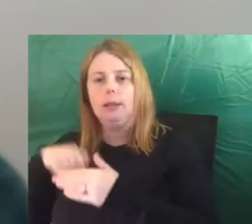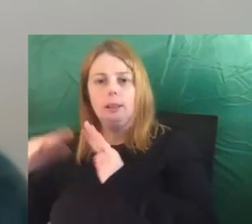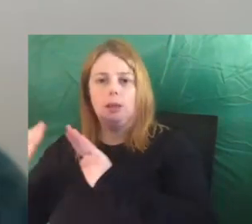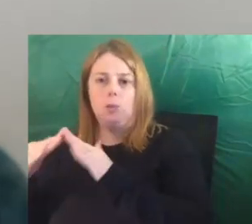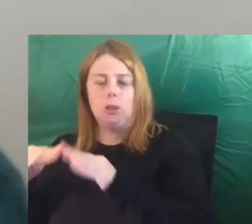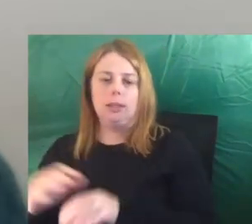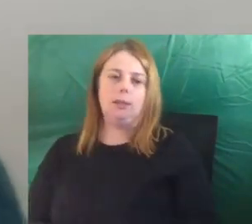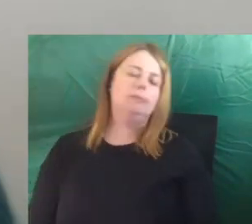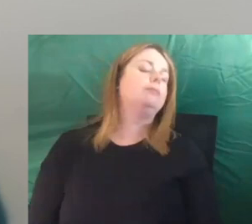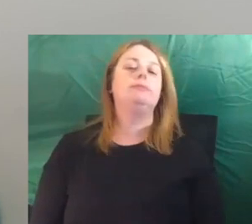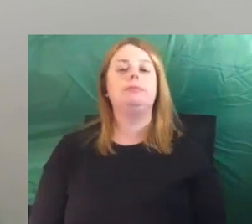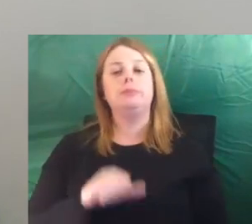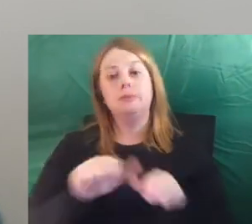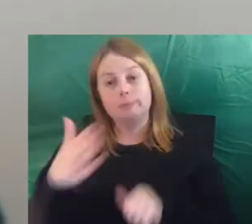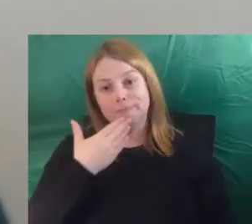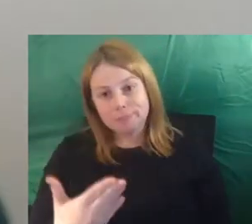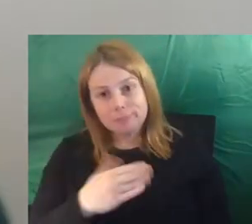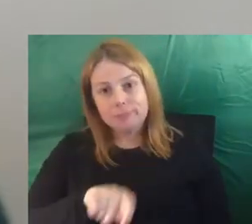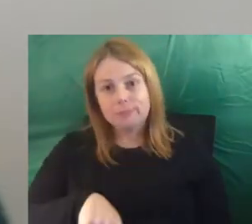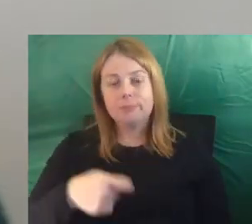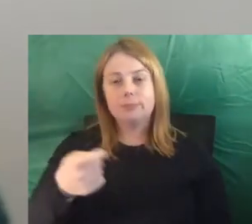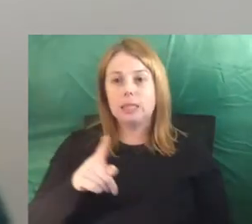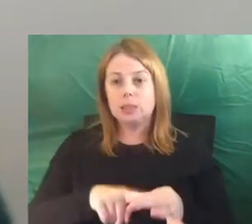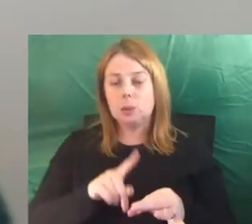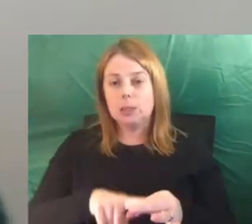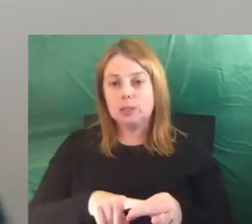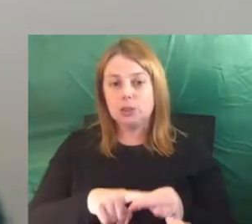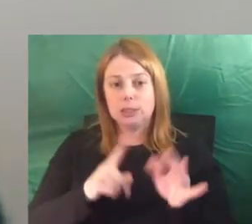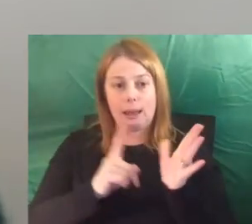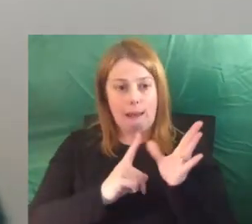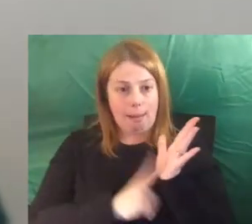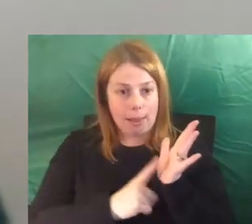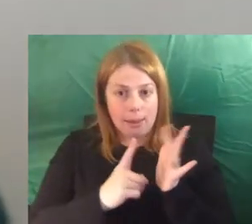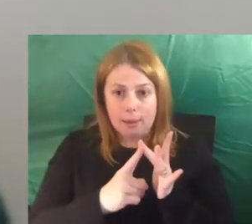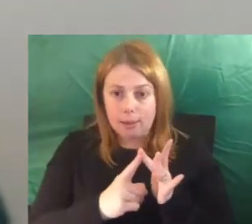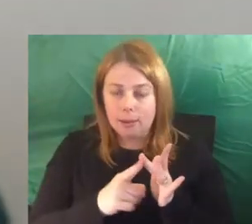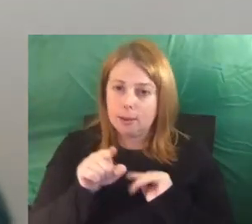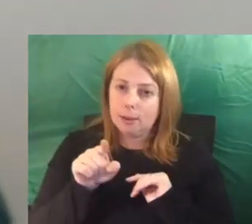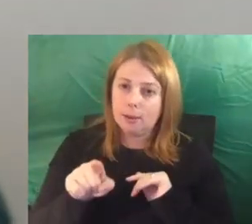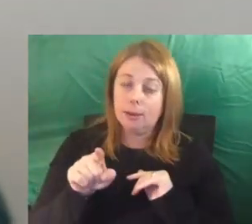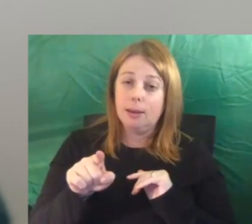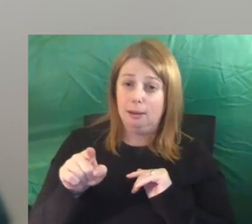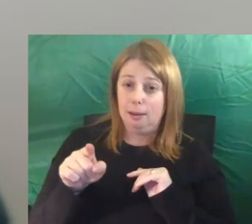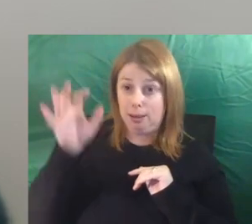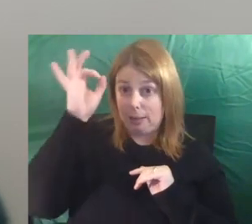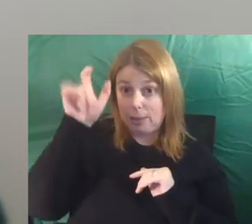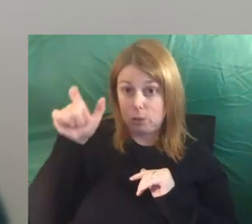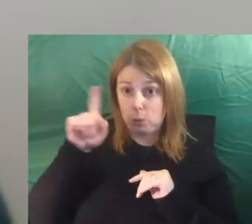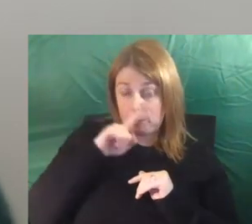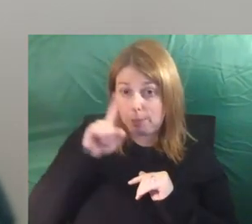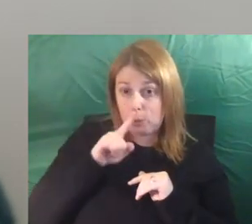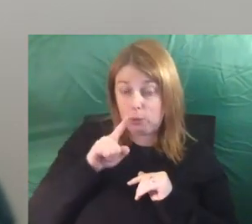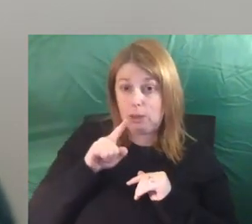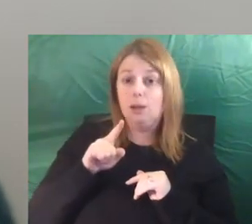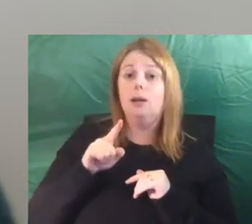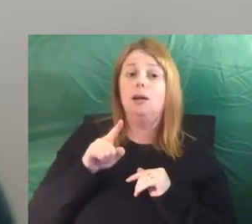Fantastic. Thank you, Arman. The next question I'll pass to Ali. Councillors are community leaders, but they're also workplaces, as your